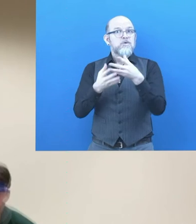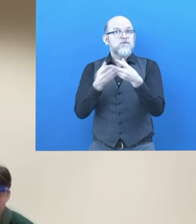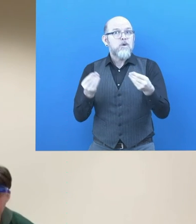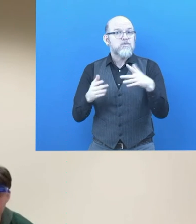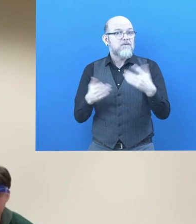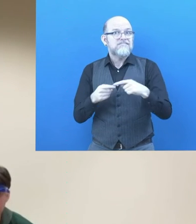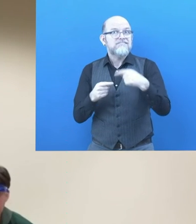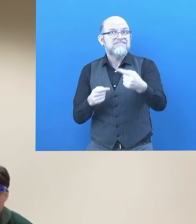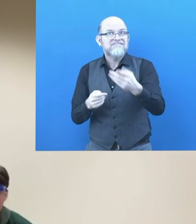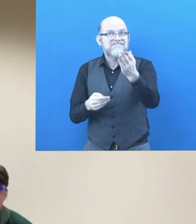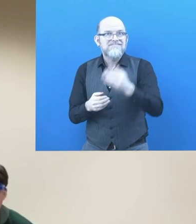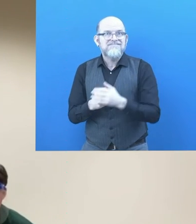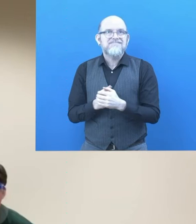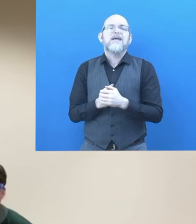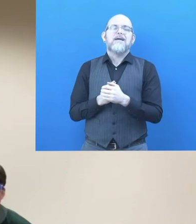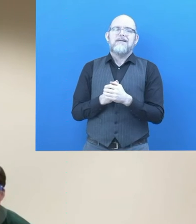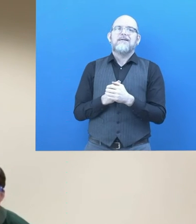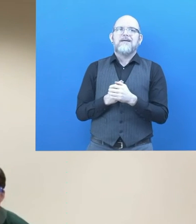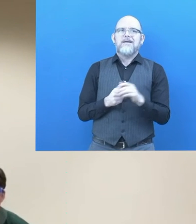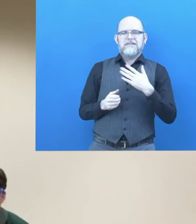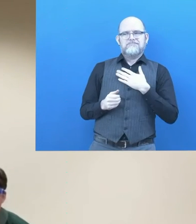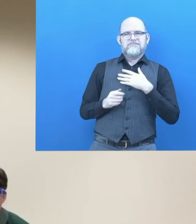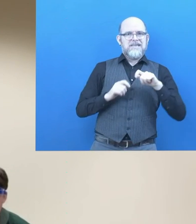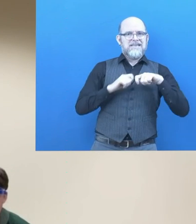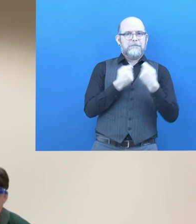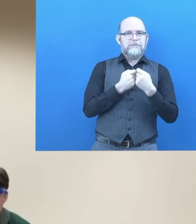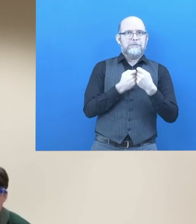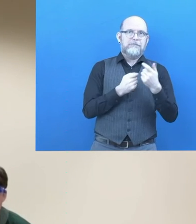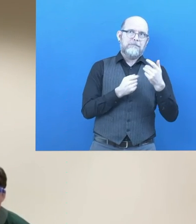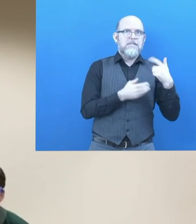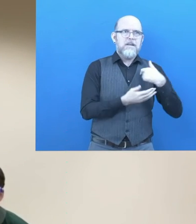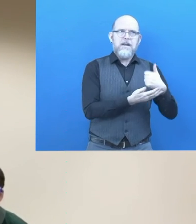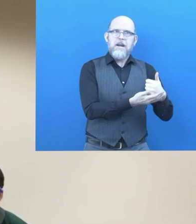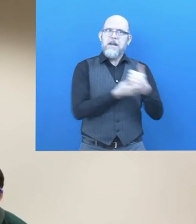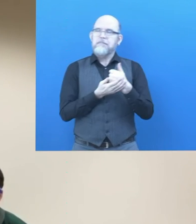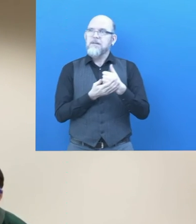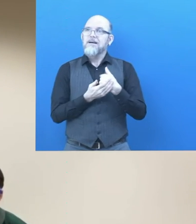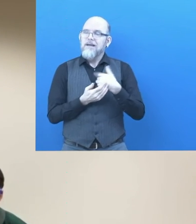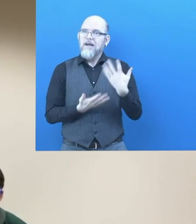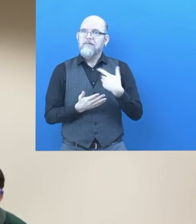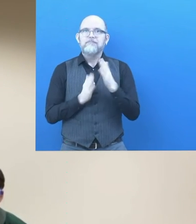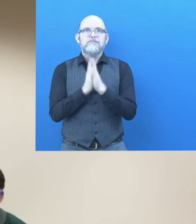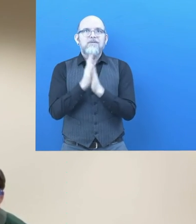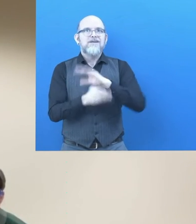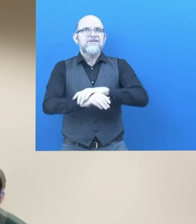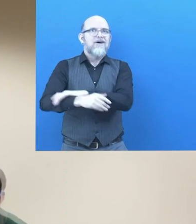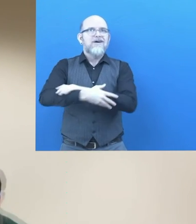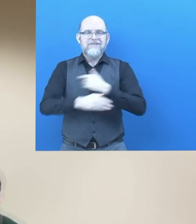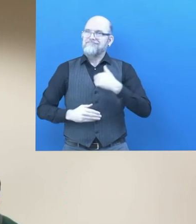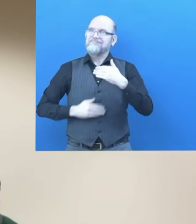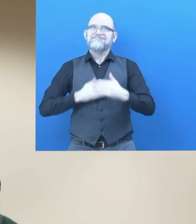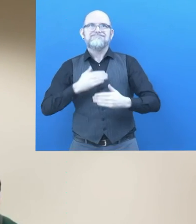I have a team that helps me, that encourages me to help me grow, gain more independence and,